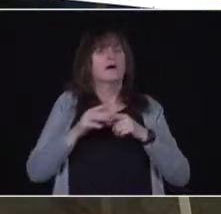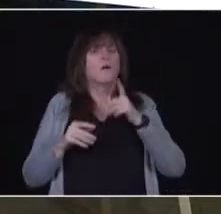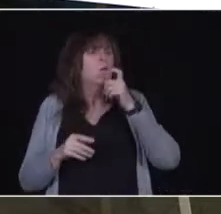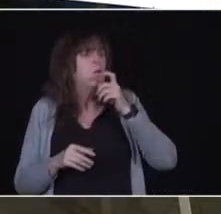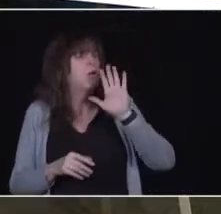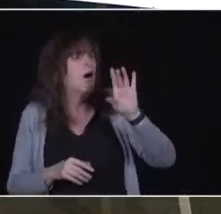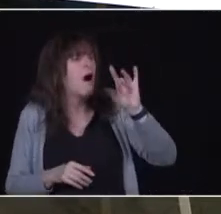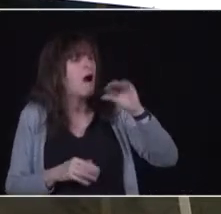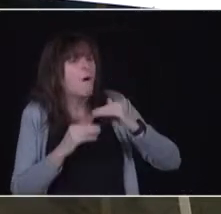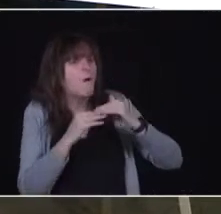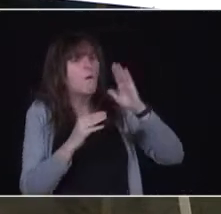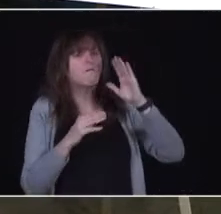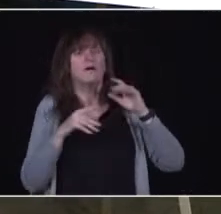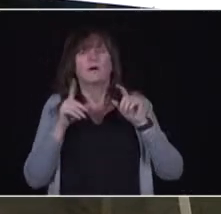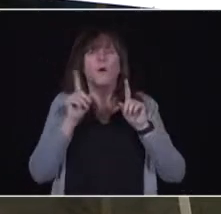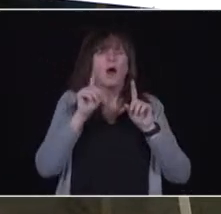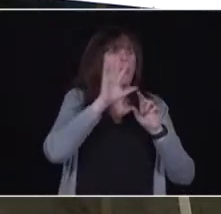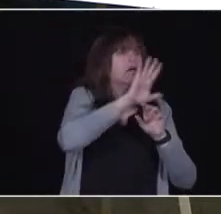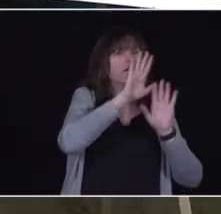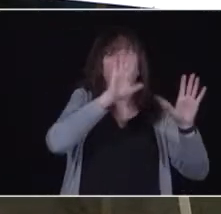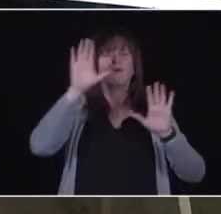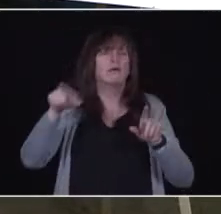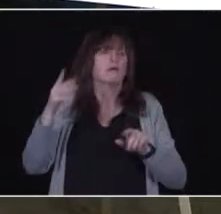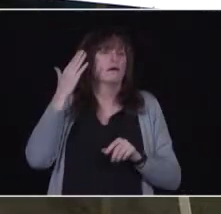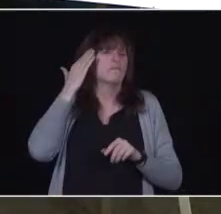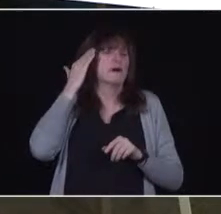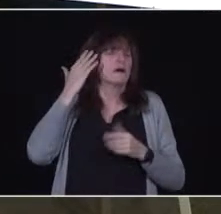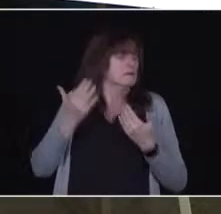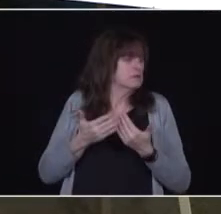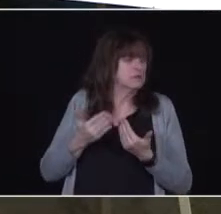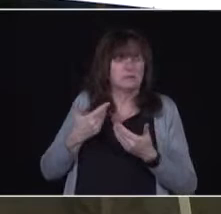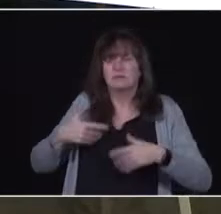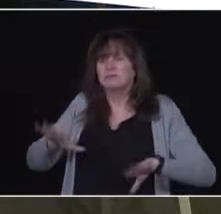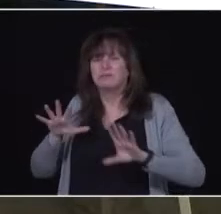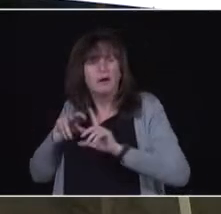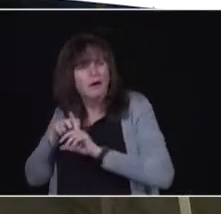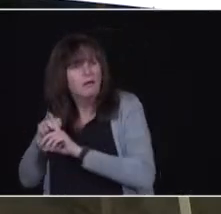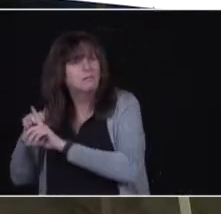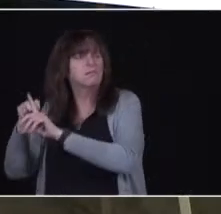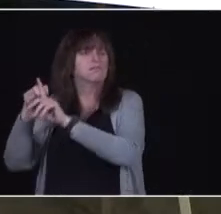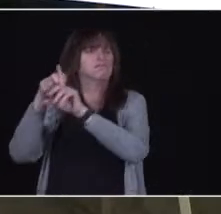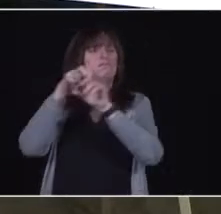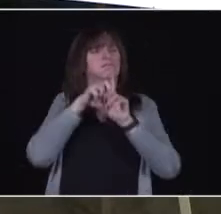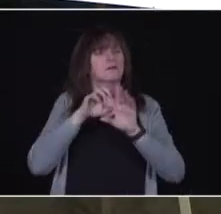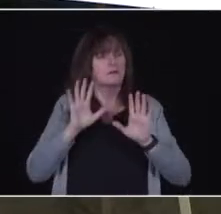most at risk, how they can reach out to them, and how they can talk to them, and how they can get them